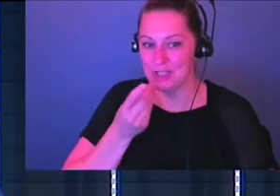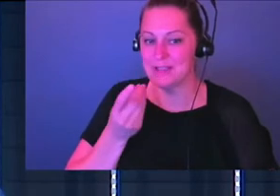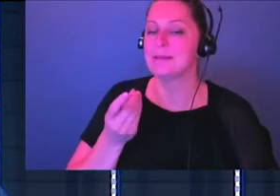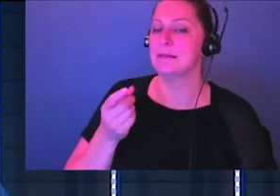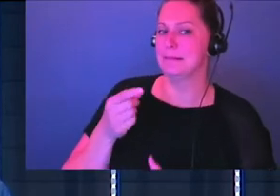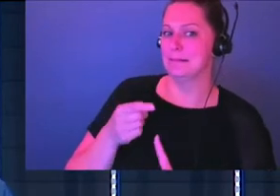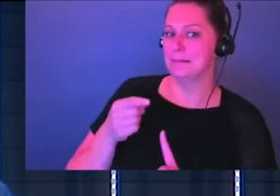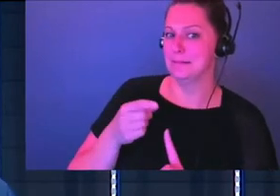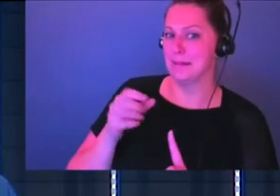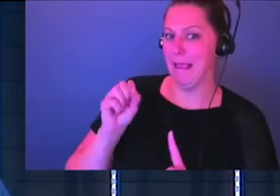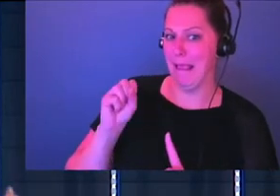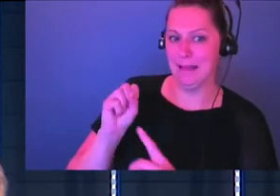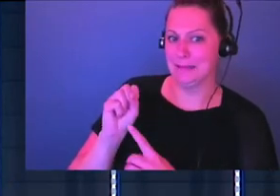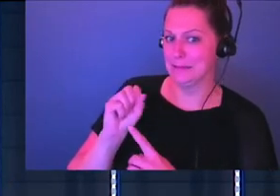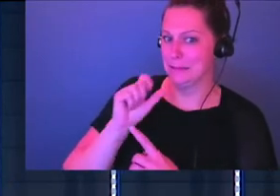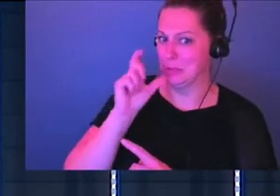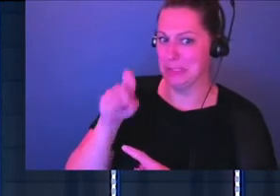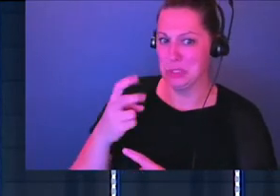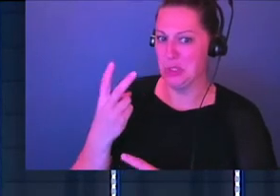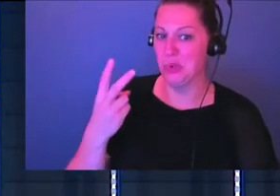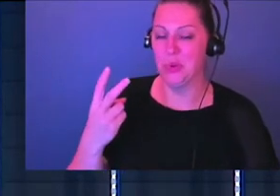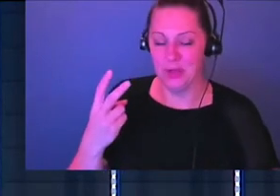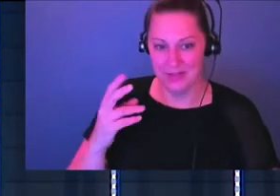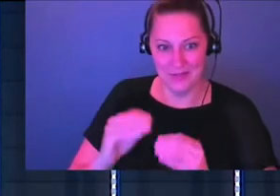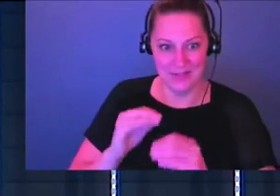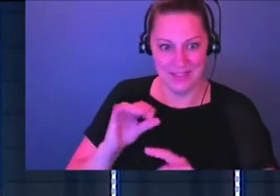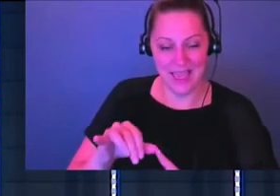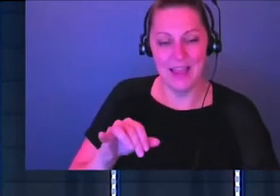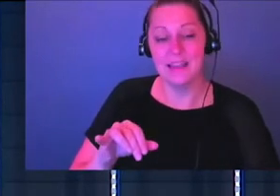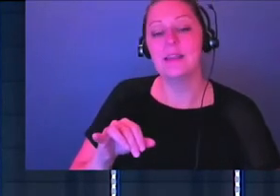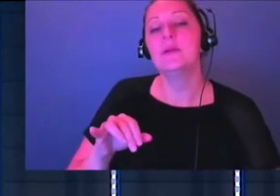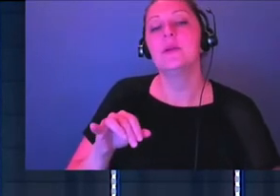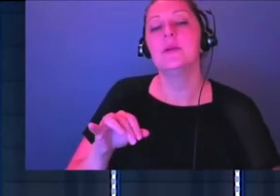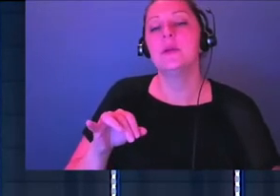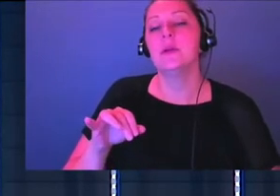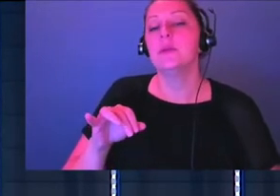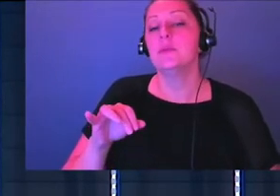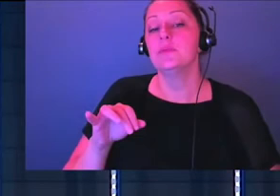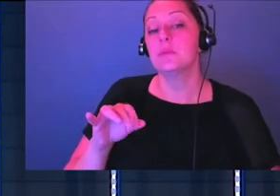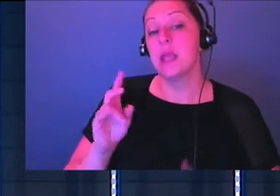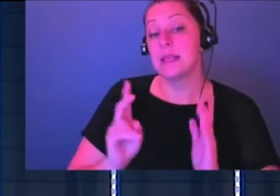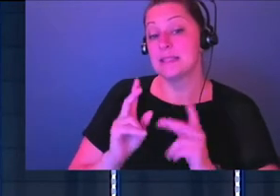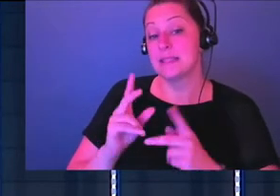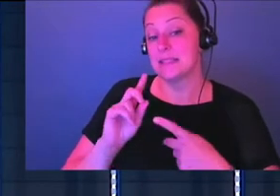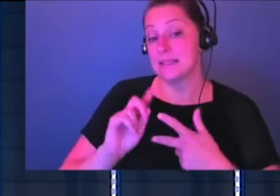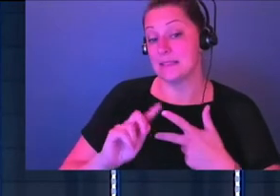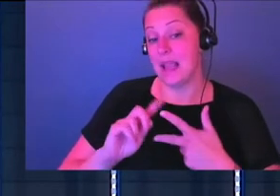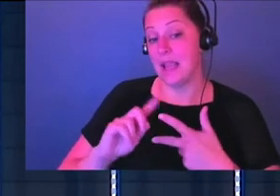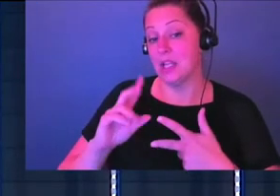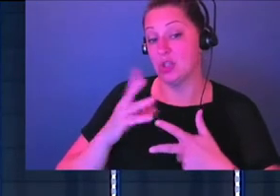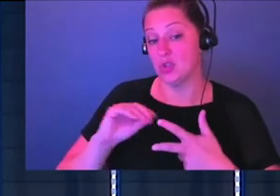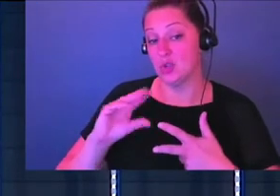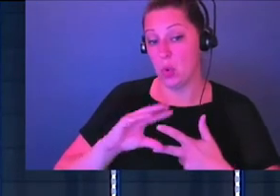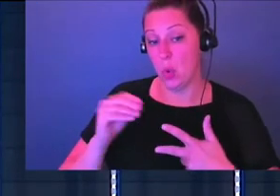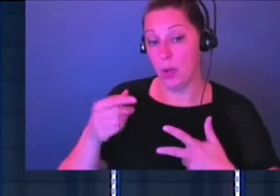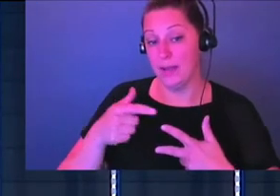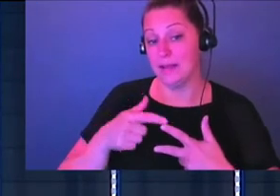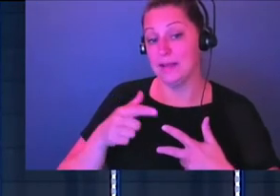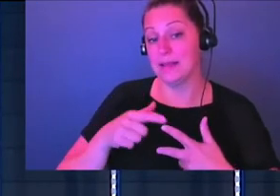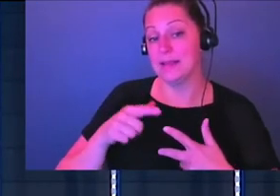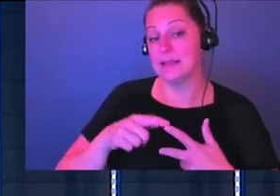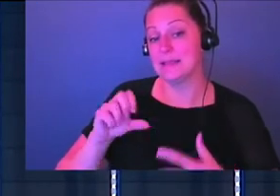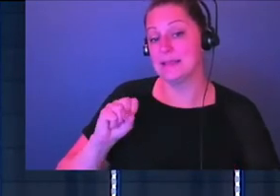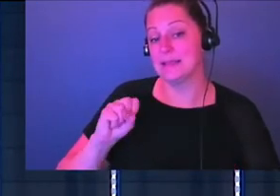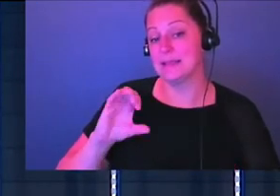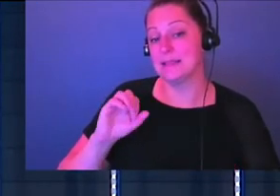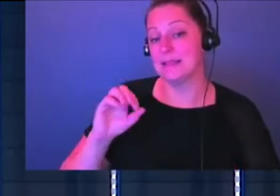need to get rid of that S. So God can speak into our desert. And we get this point from our second story, which comes from the book of 2 Kings. So again, if you're in your